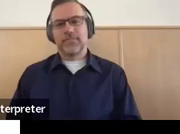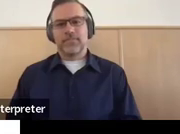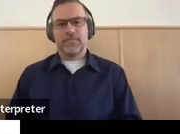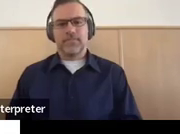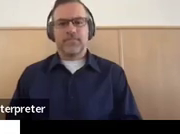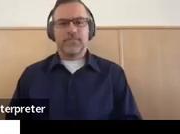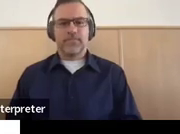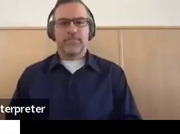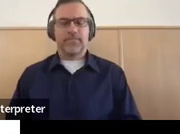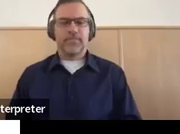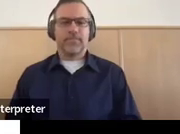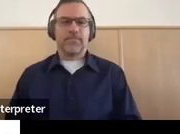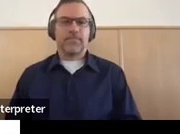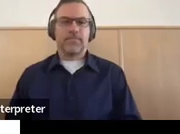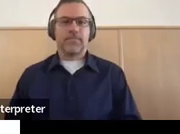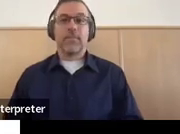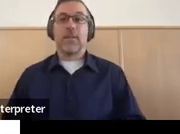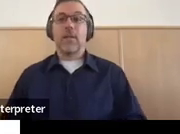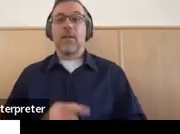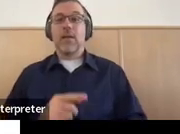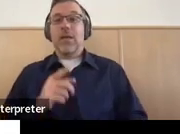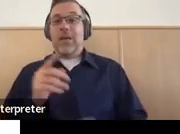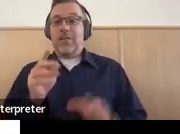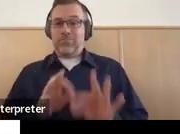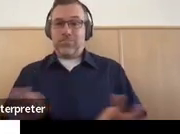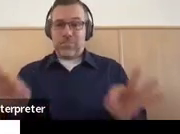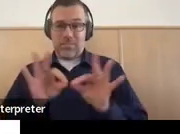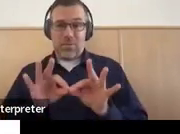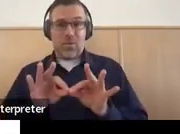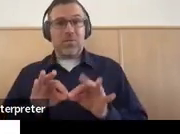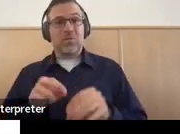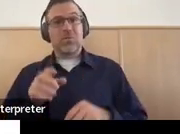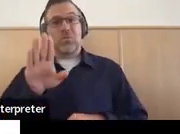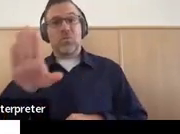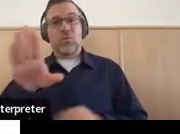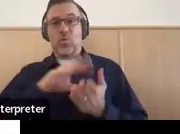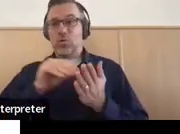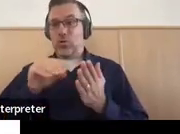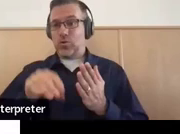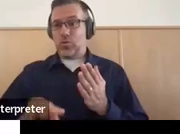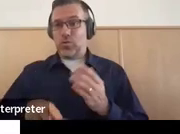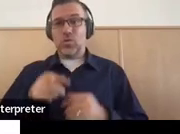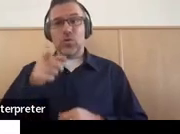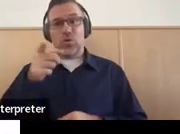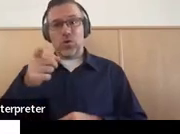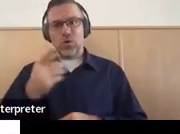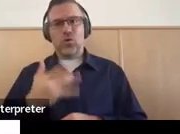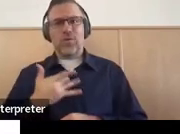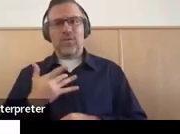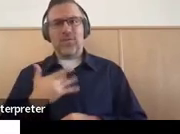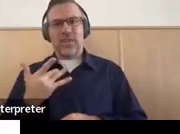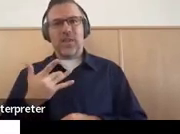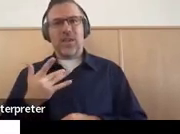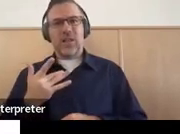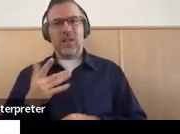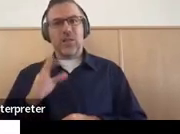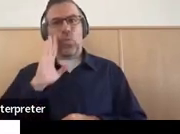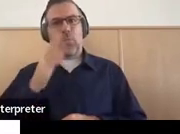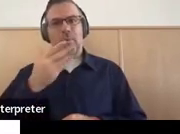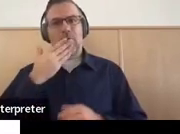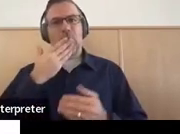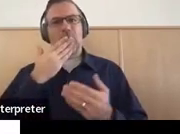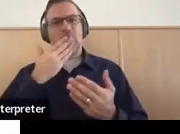So it's very important if you have a student who you believe will be a good fit for